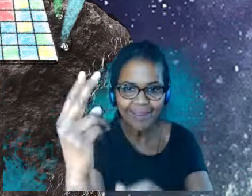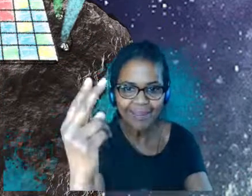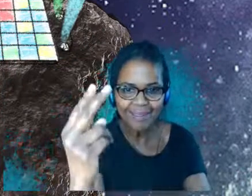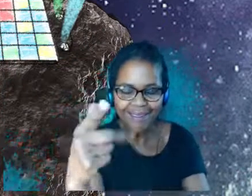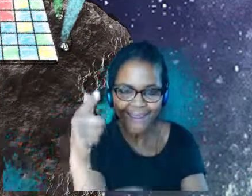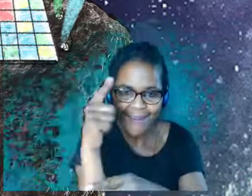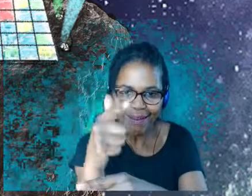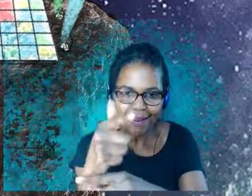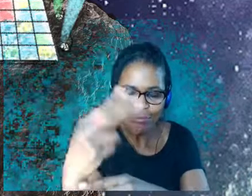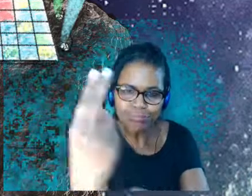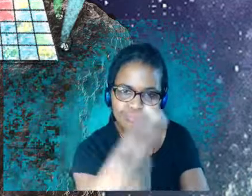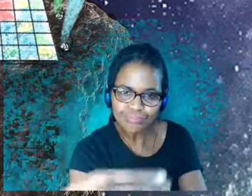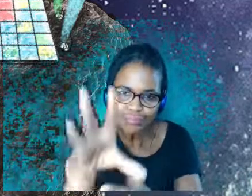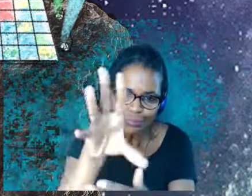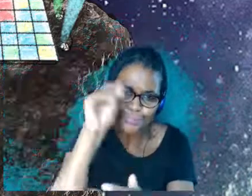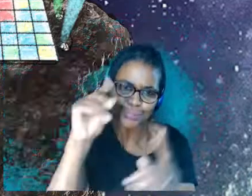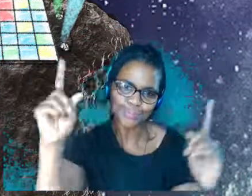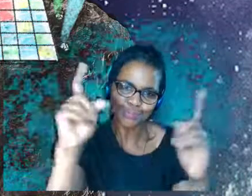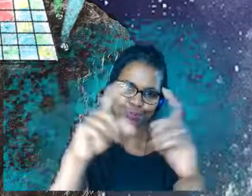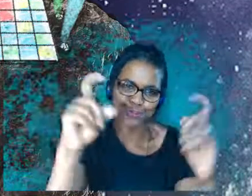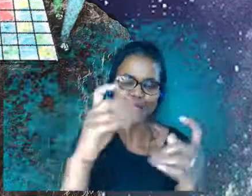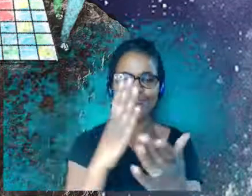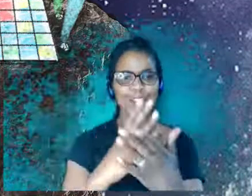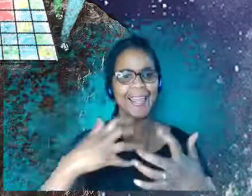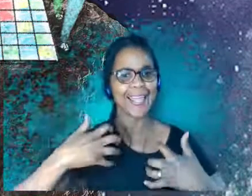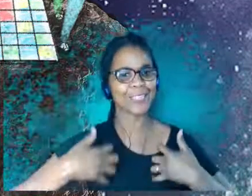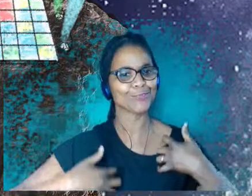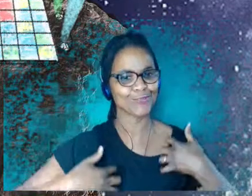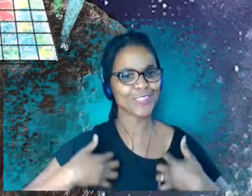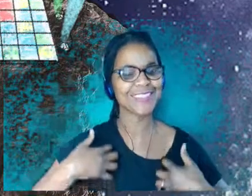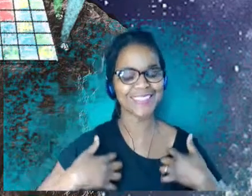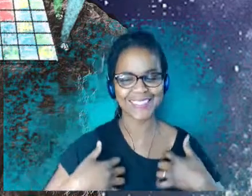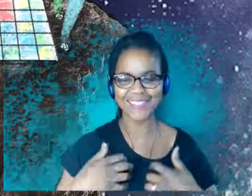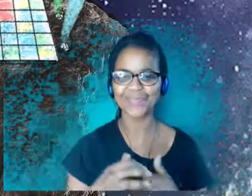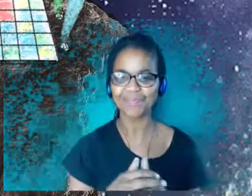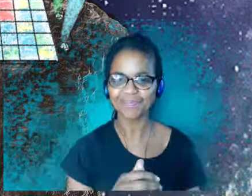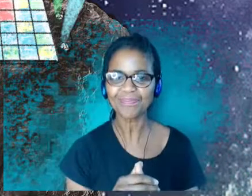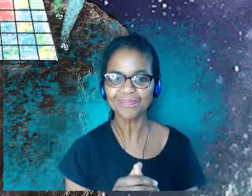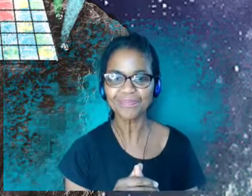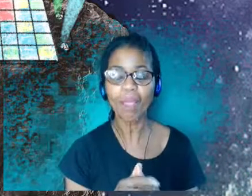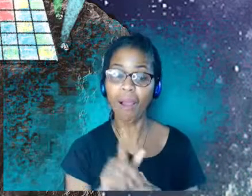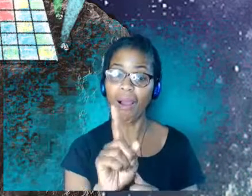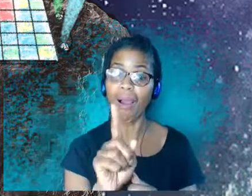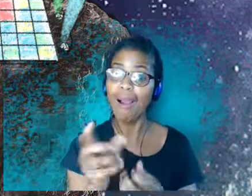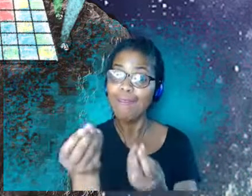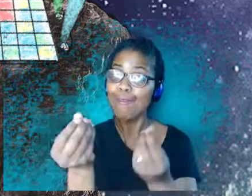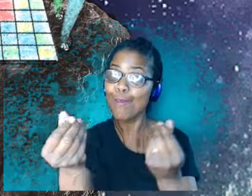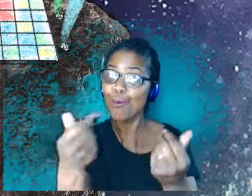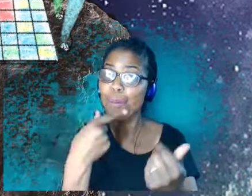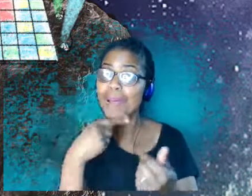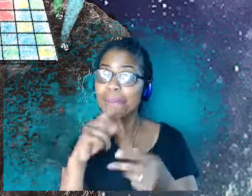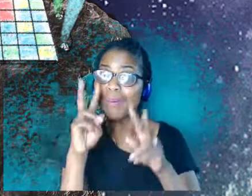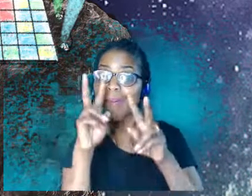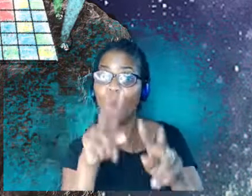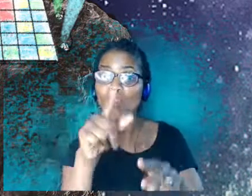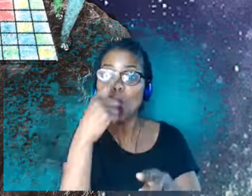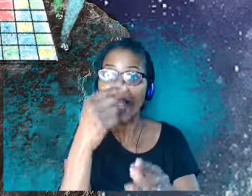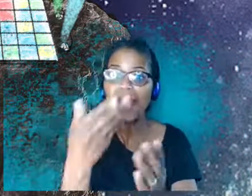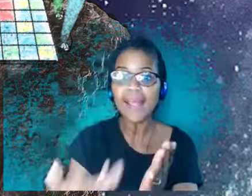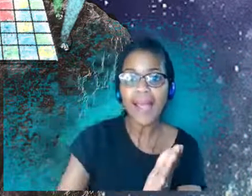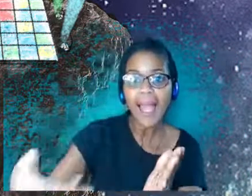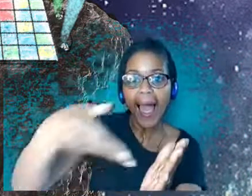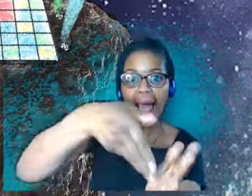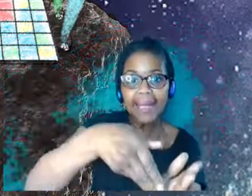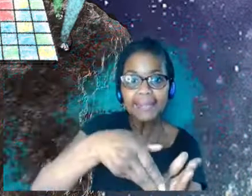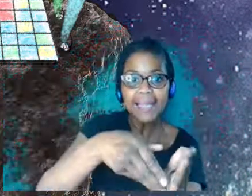Oh, yeah. Actually, a few people noticed that you could add an emoji to